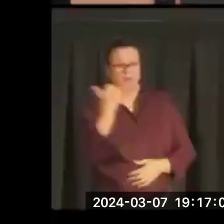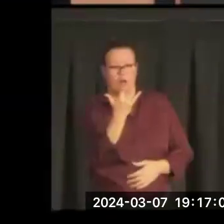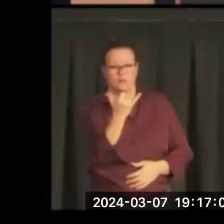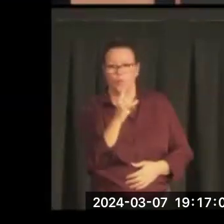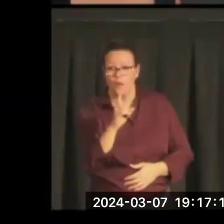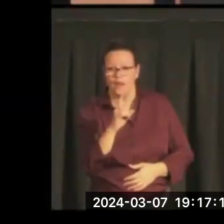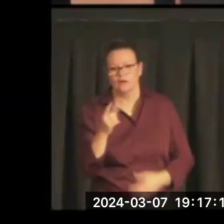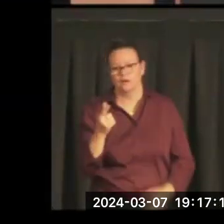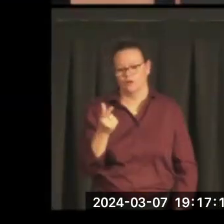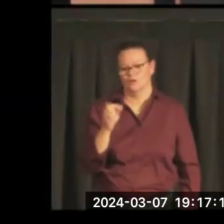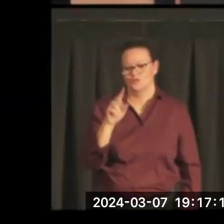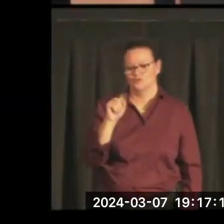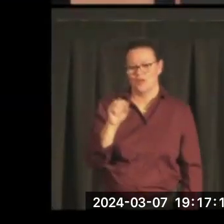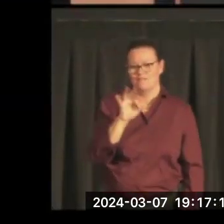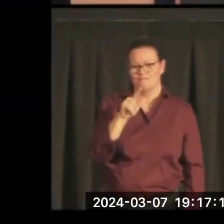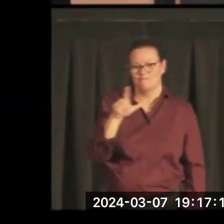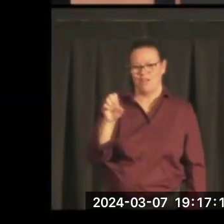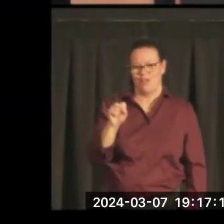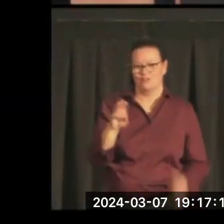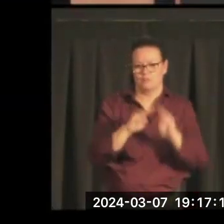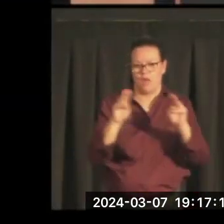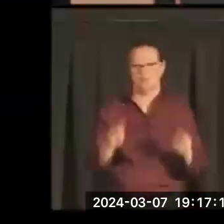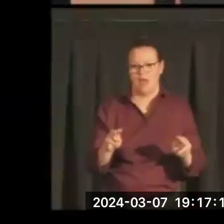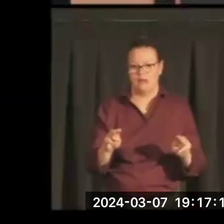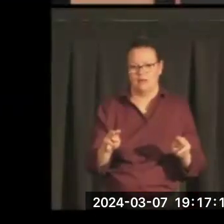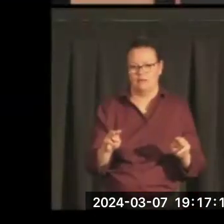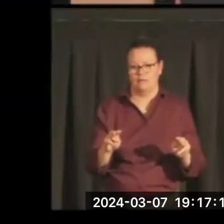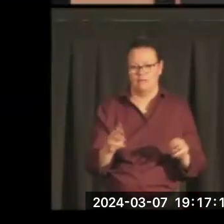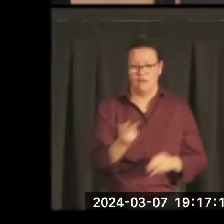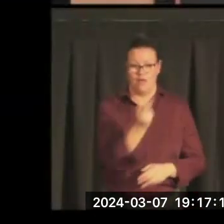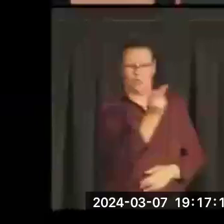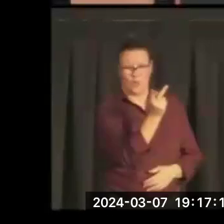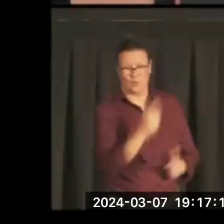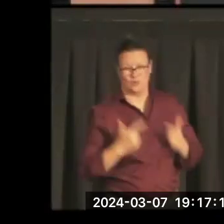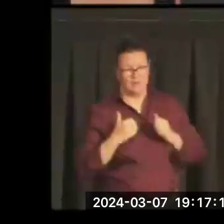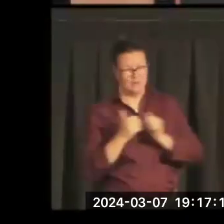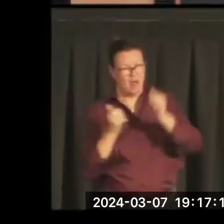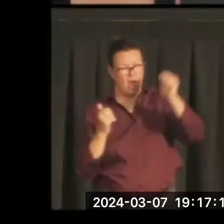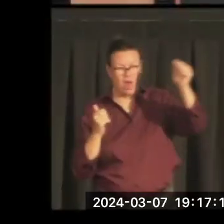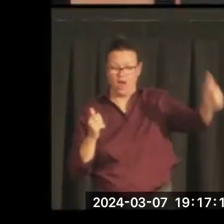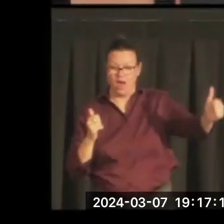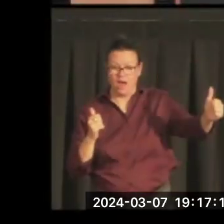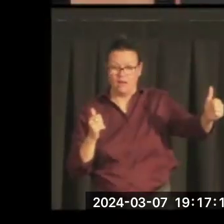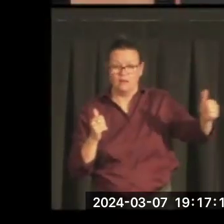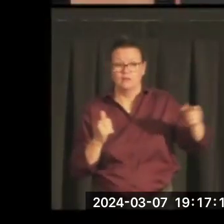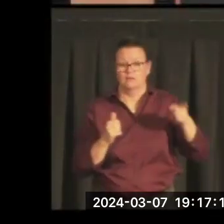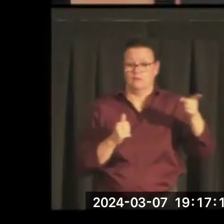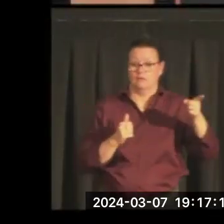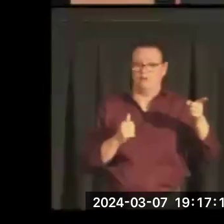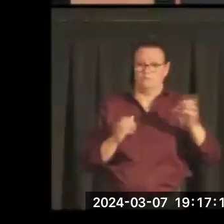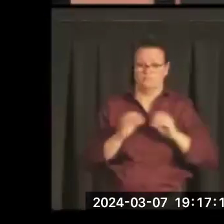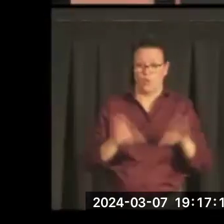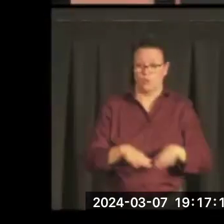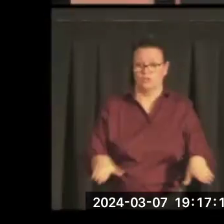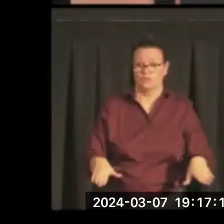50s. They've got no children. And all of a sudden, they've got three young kids, right? And you can imagine